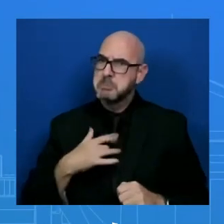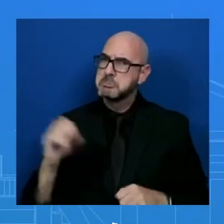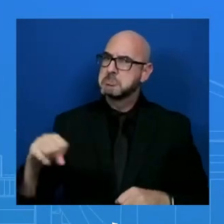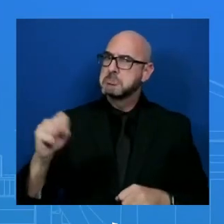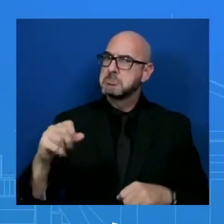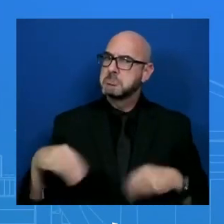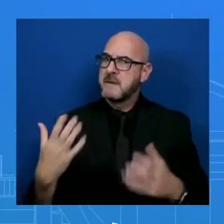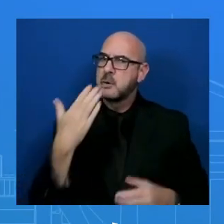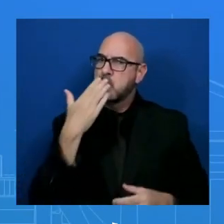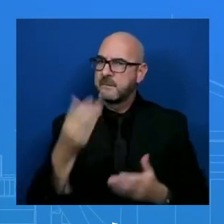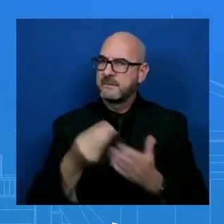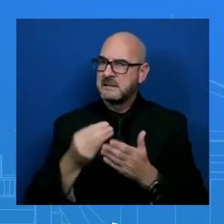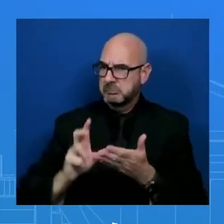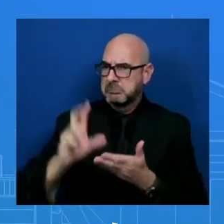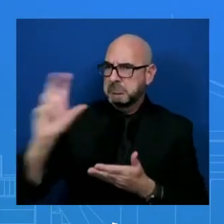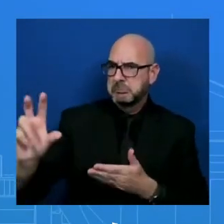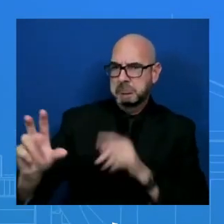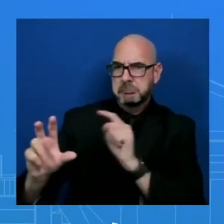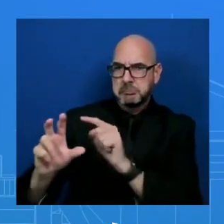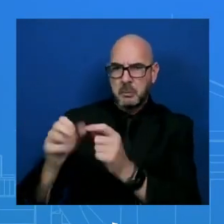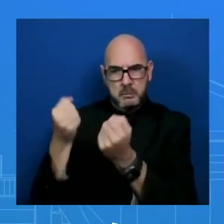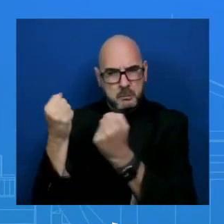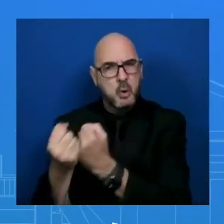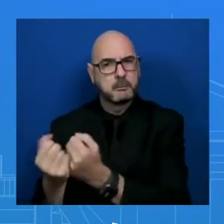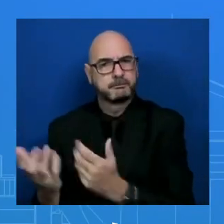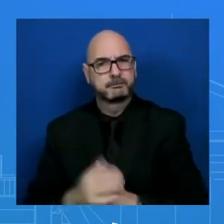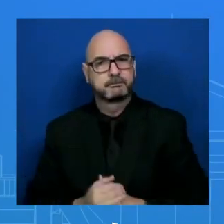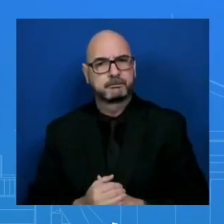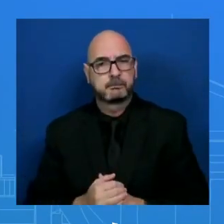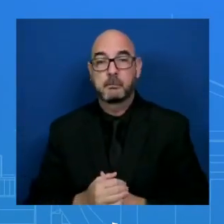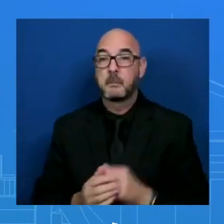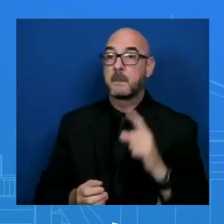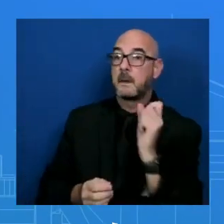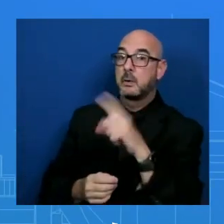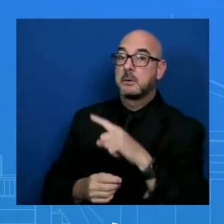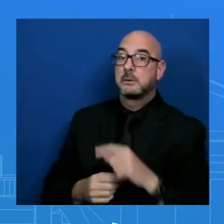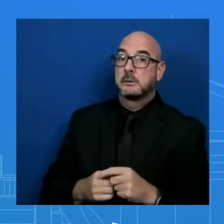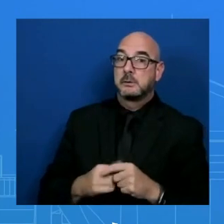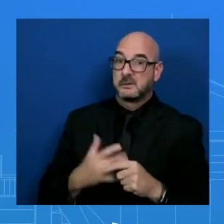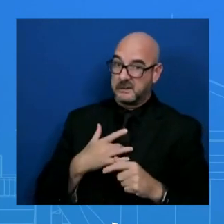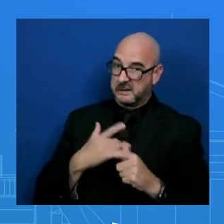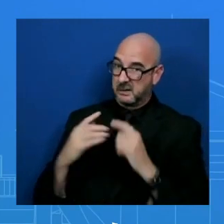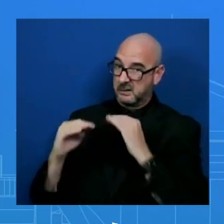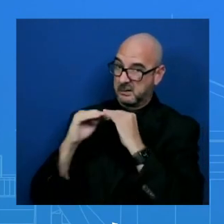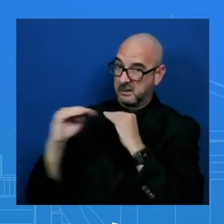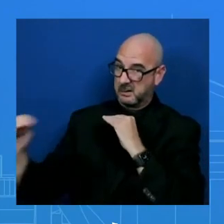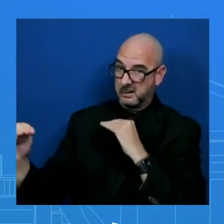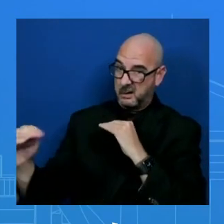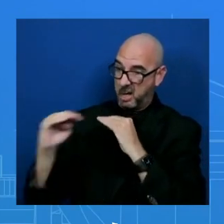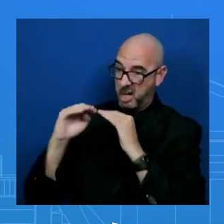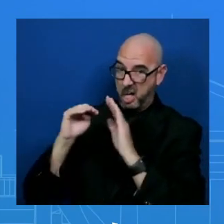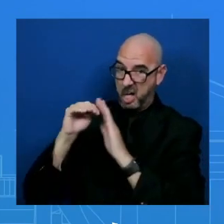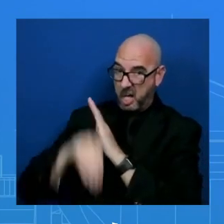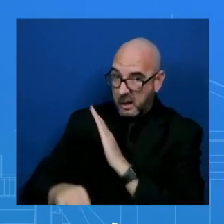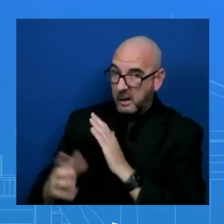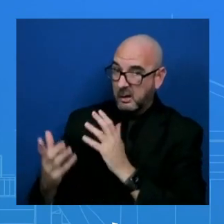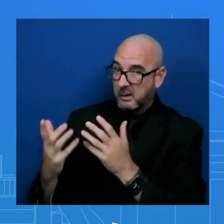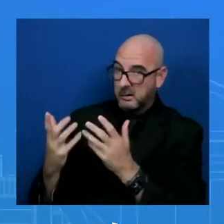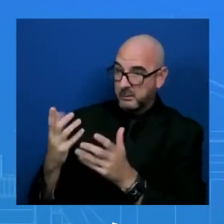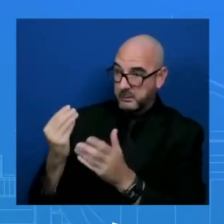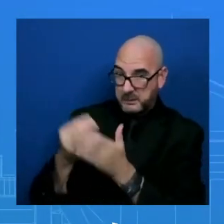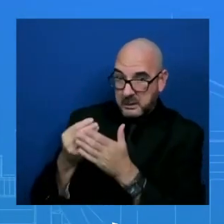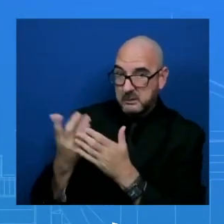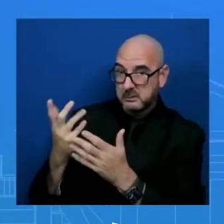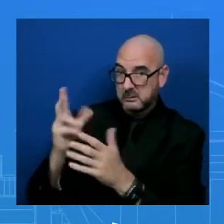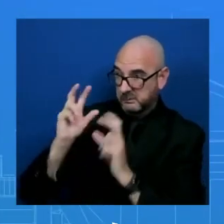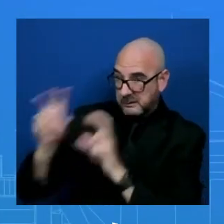support is still steady rather than eroding in terms of monetary support for Ukraine? MR. What